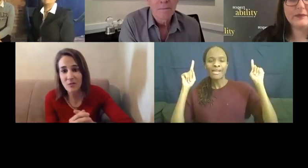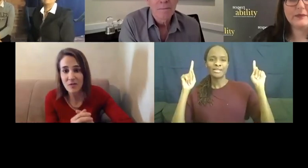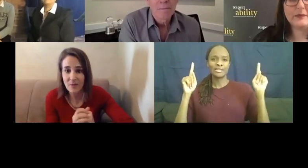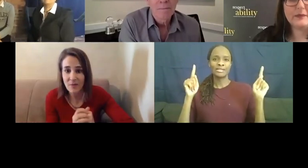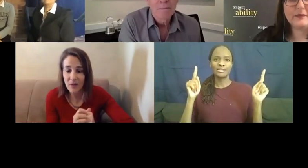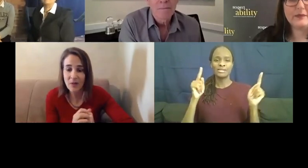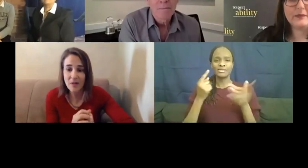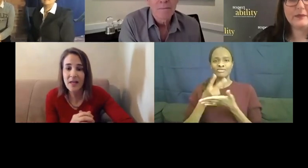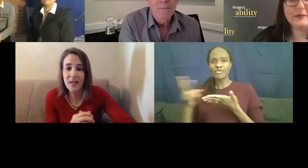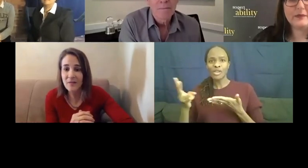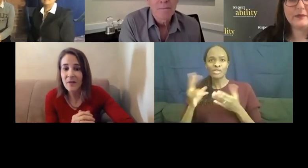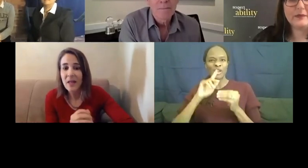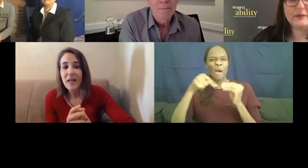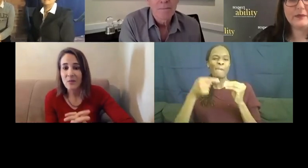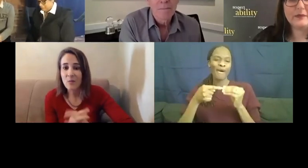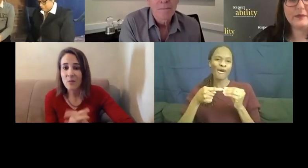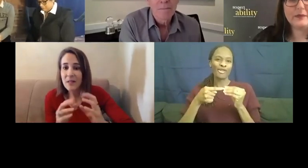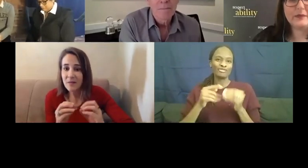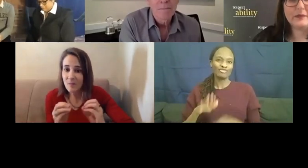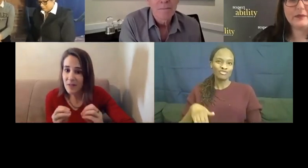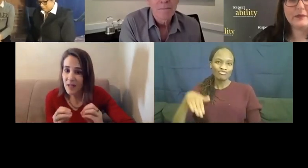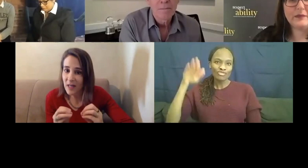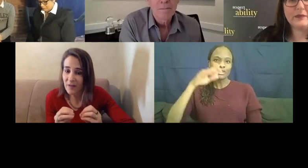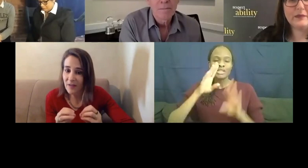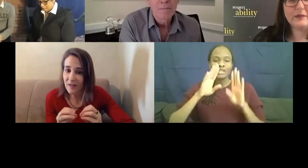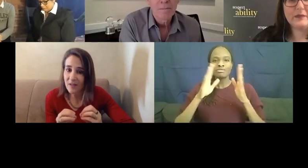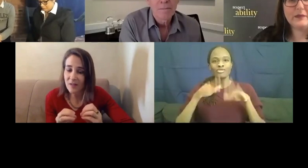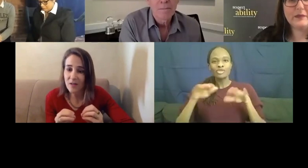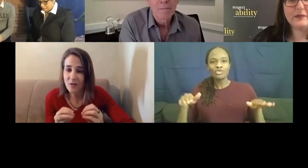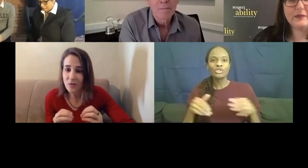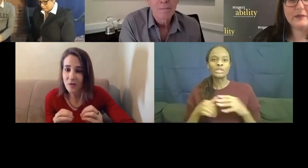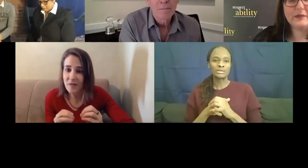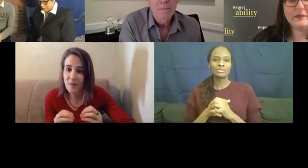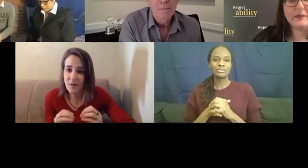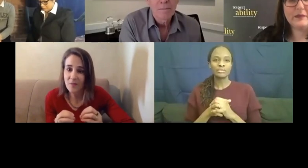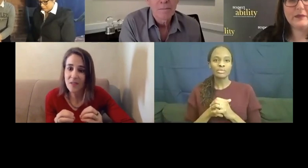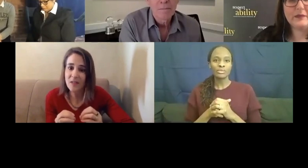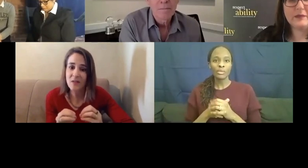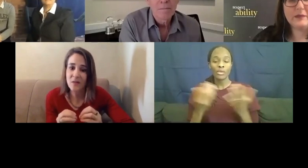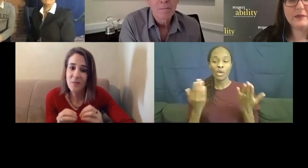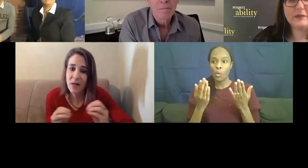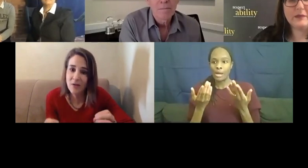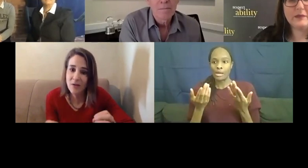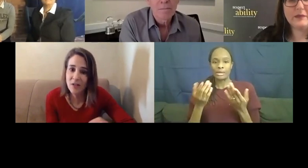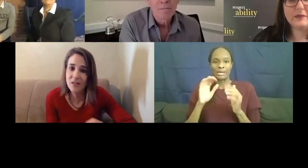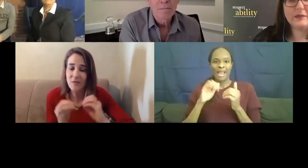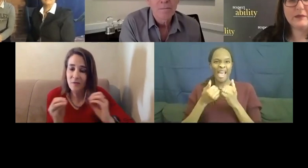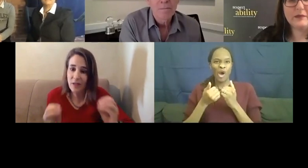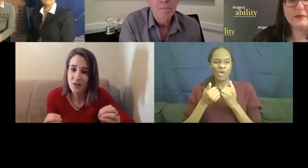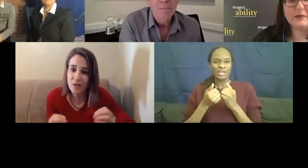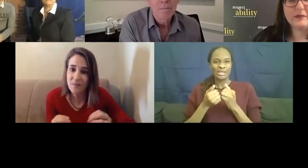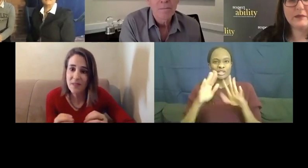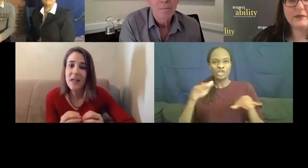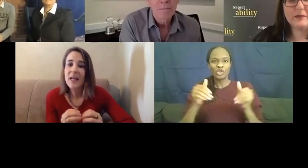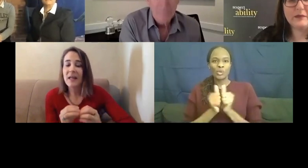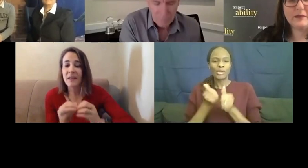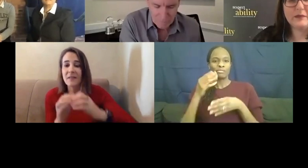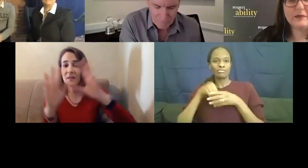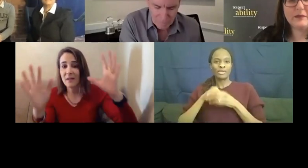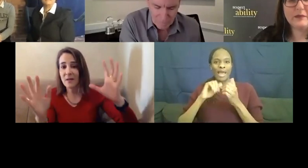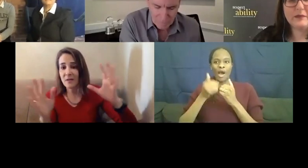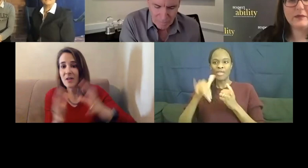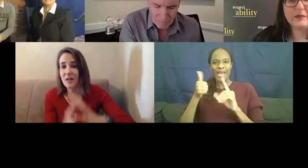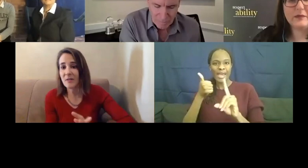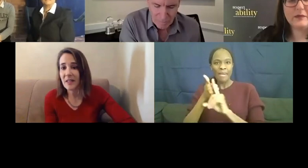children that we all have. And what, what having children on the spectrum did to their marriages, their friendships, and